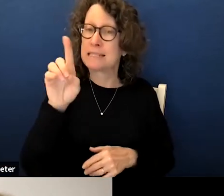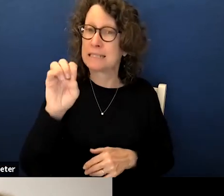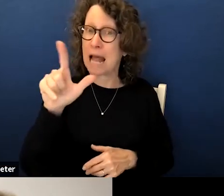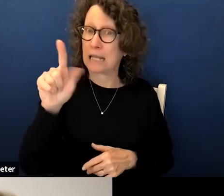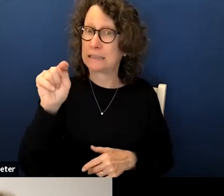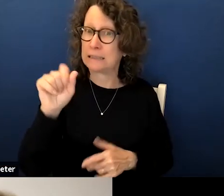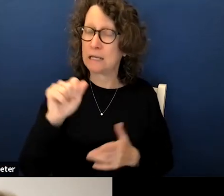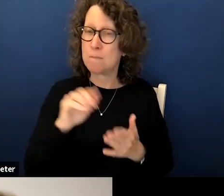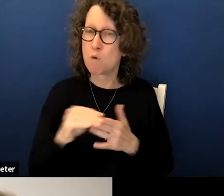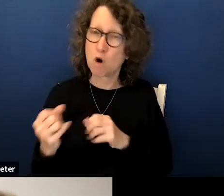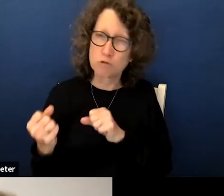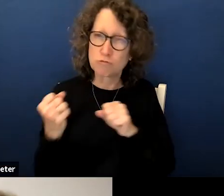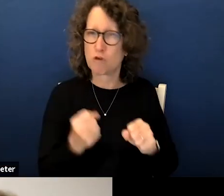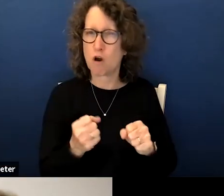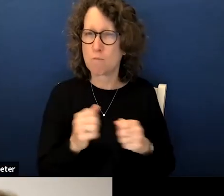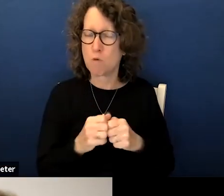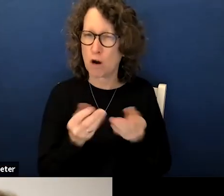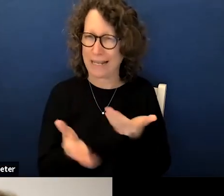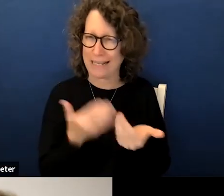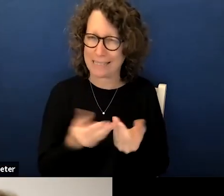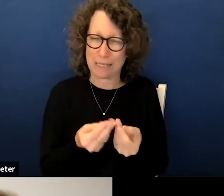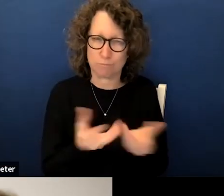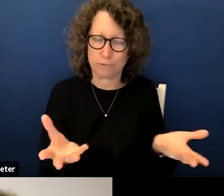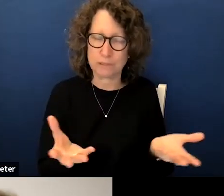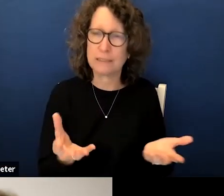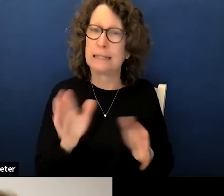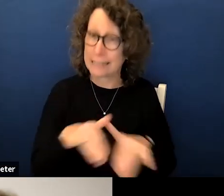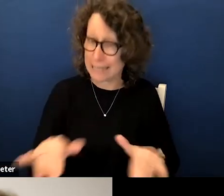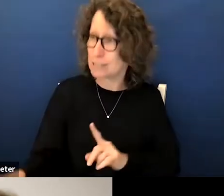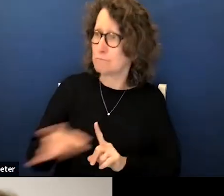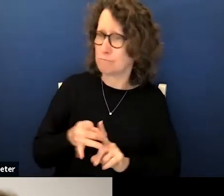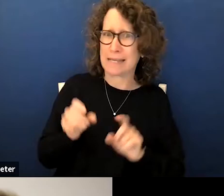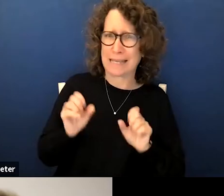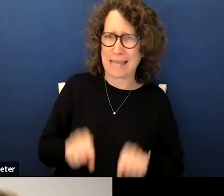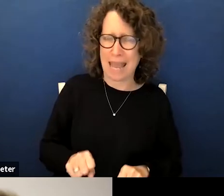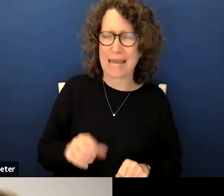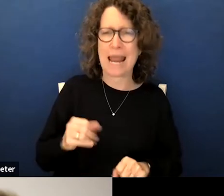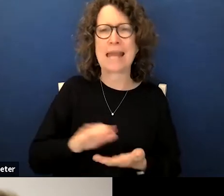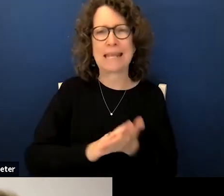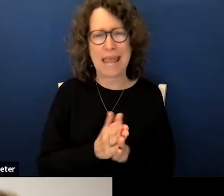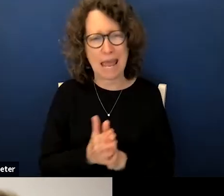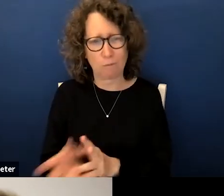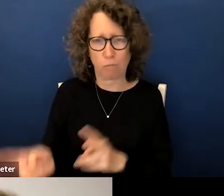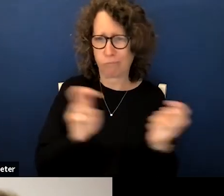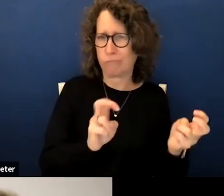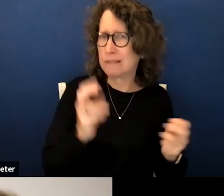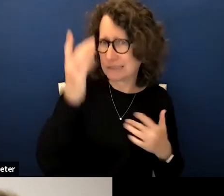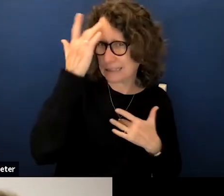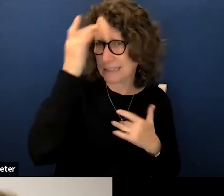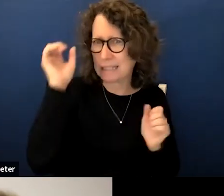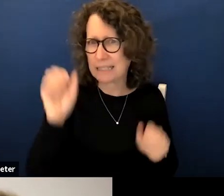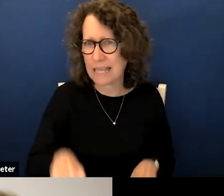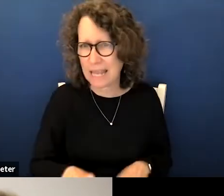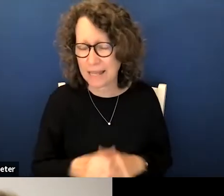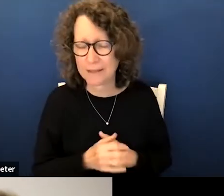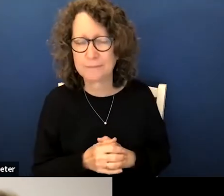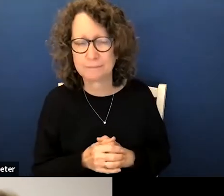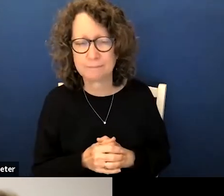the Delta variant is that much more transmissible kids can get Delta and can get quite sick from it says